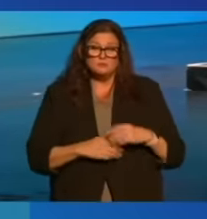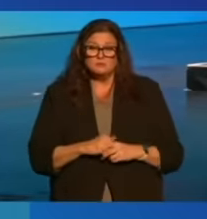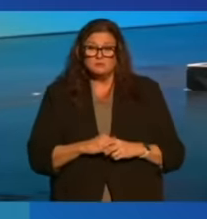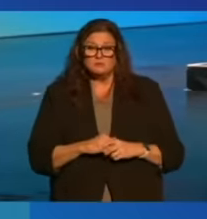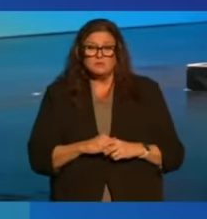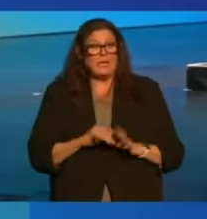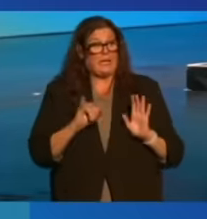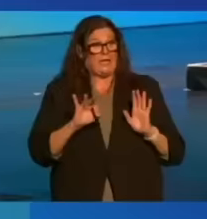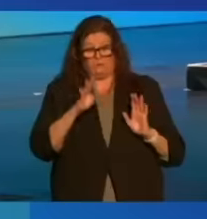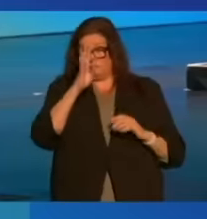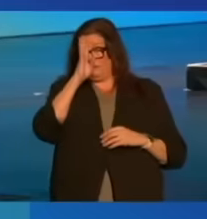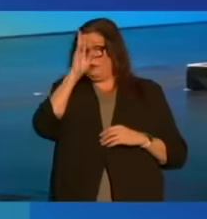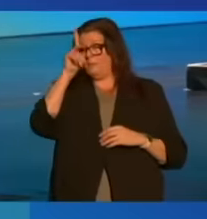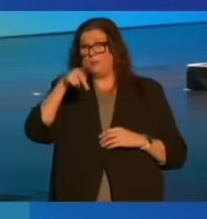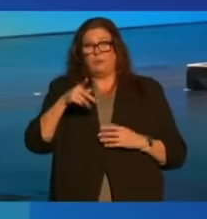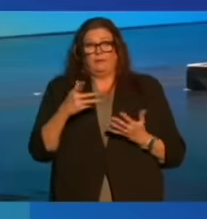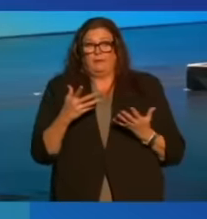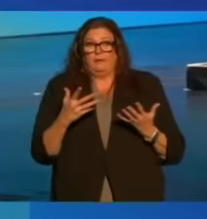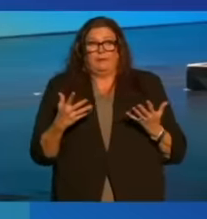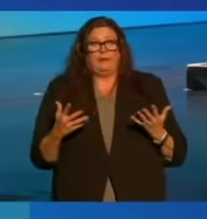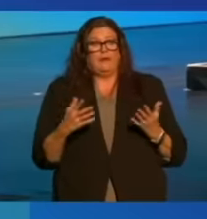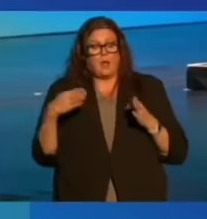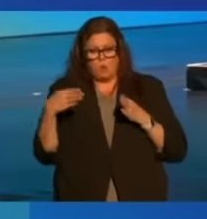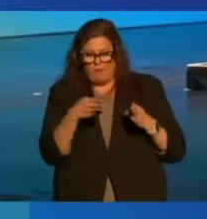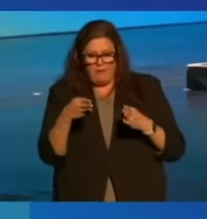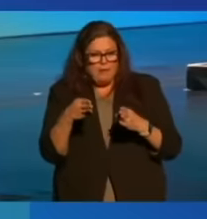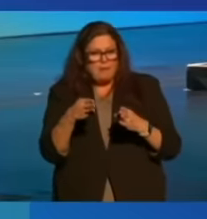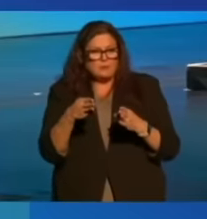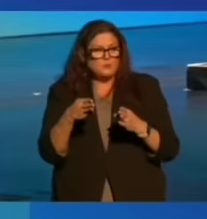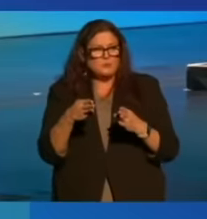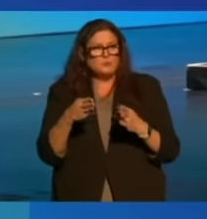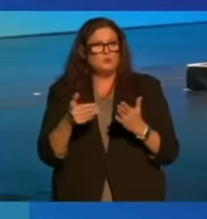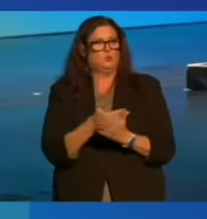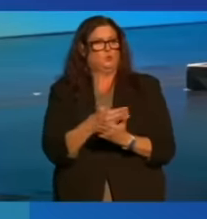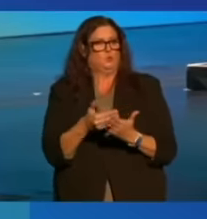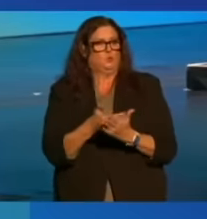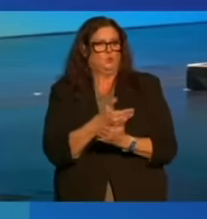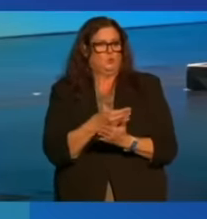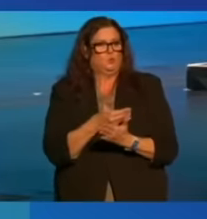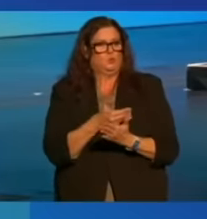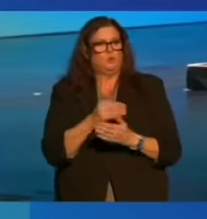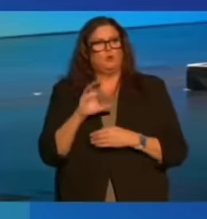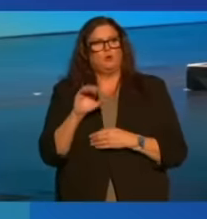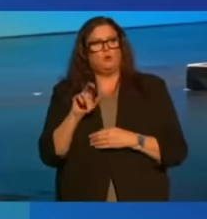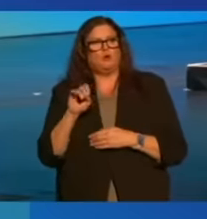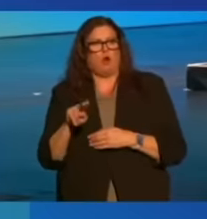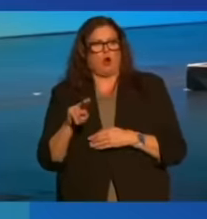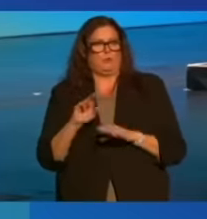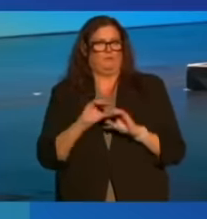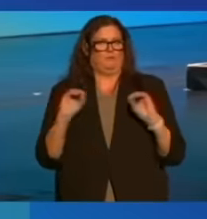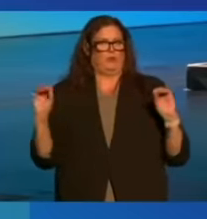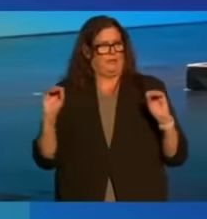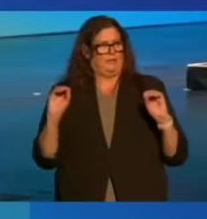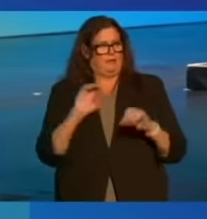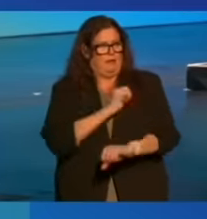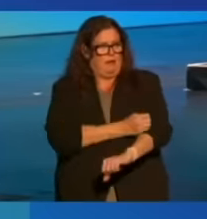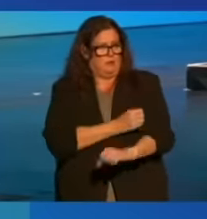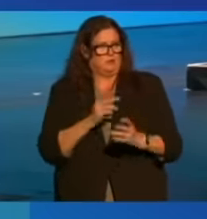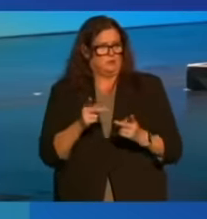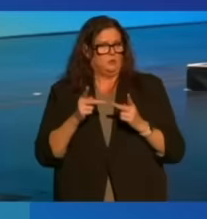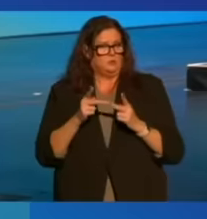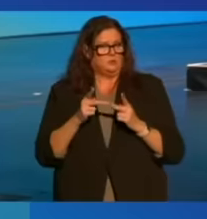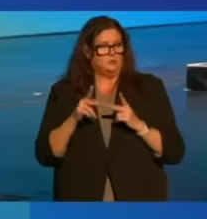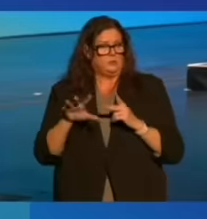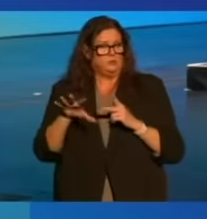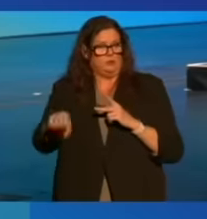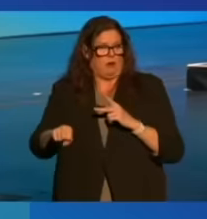If we can come up with pathways for new carbon-free energy sources, we have